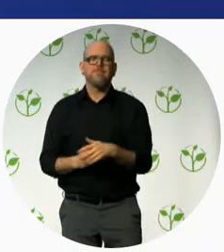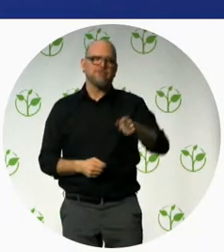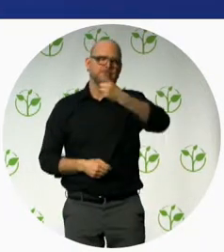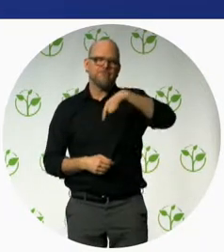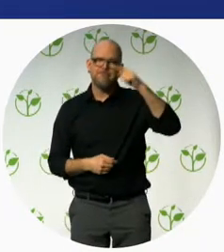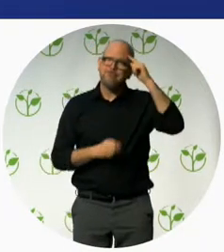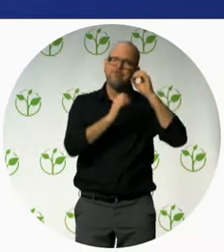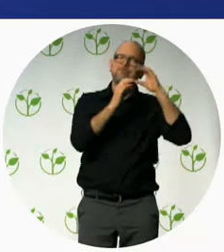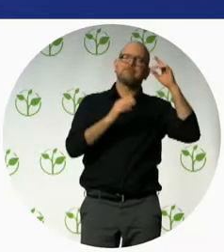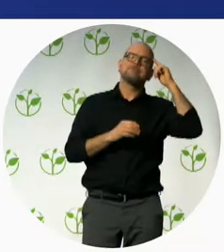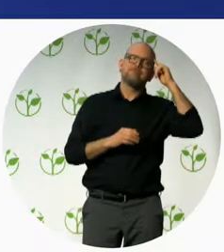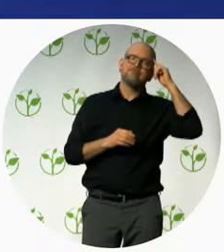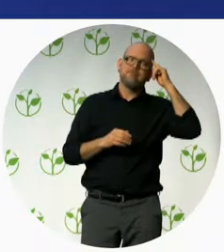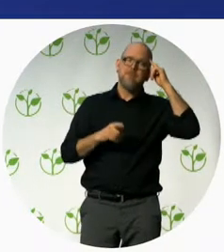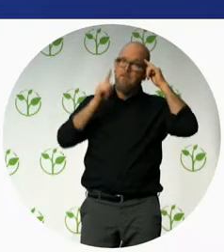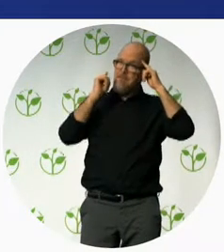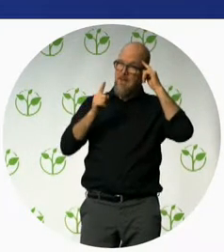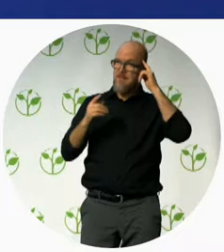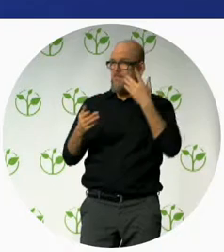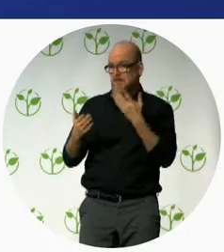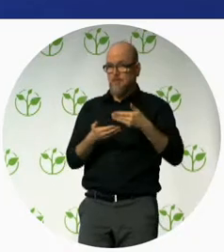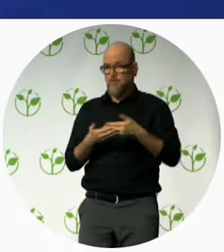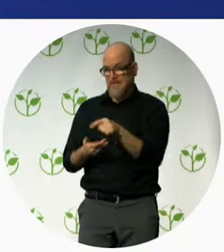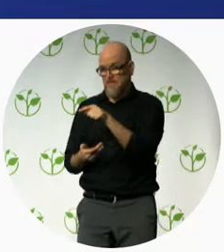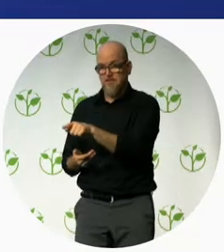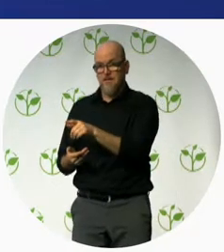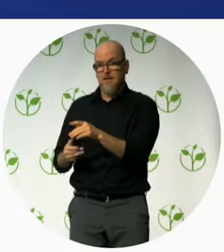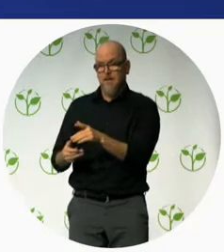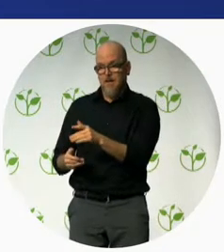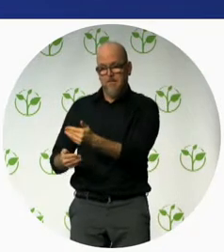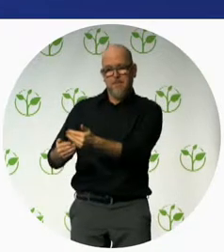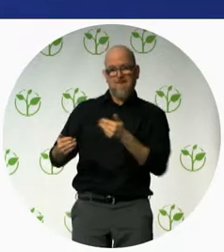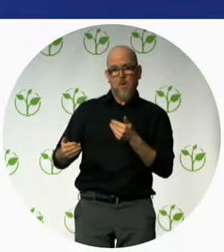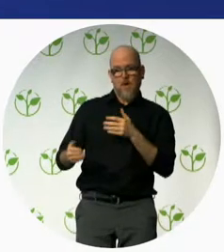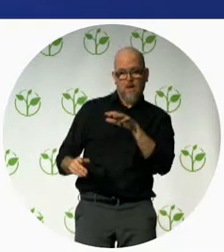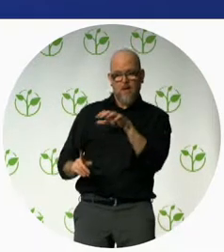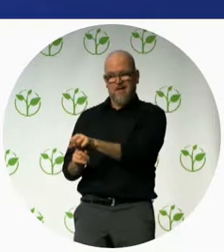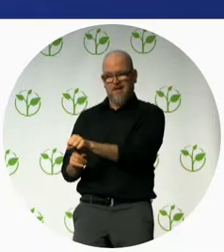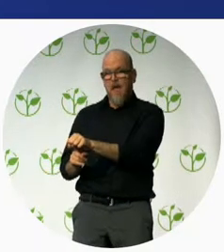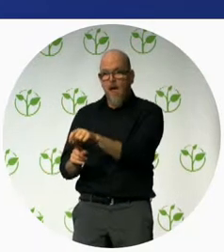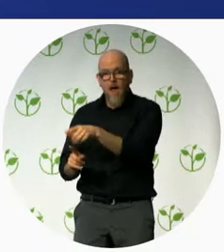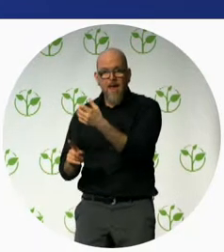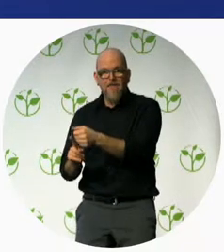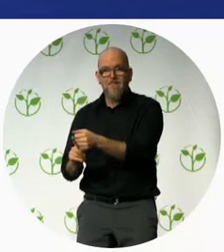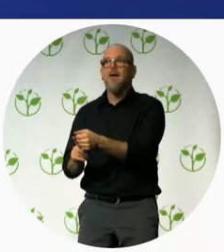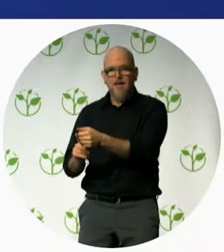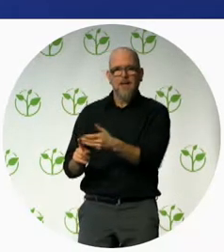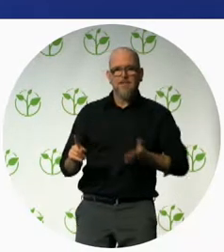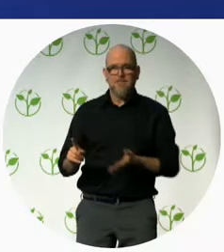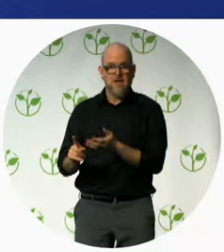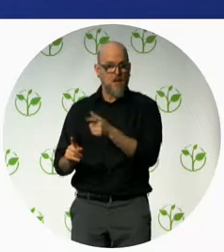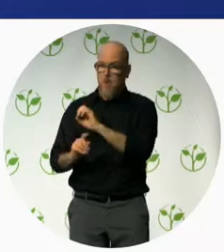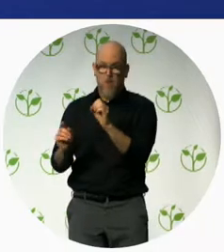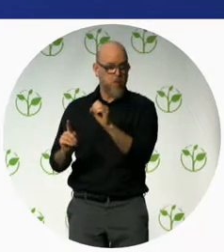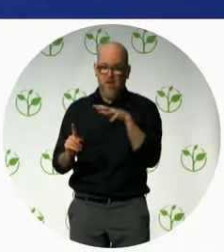of developmental delays can reduce the severity of many conditions and help children